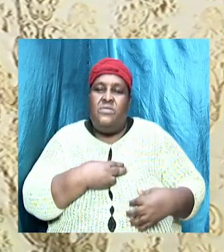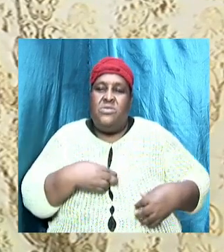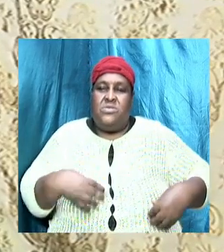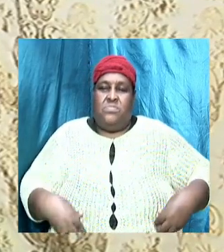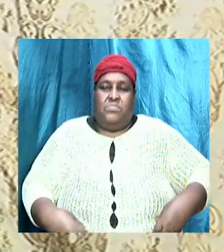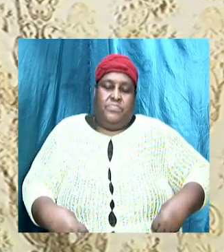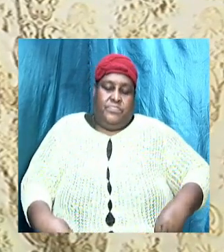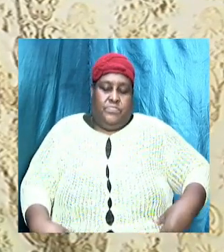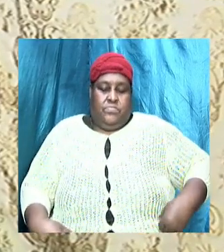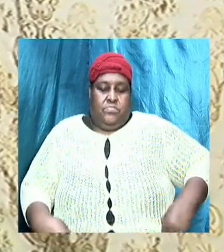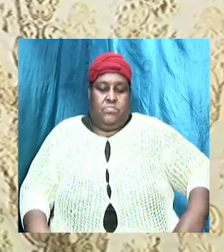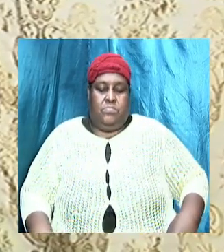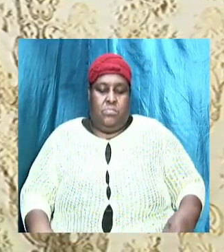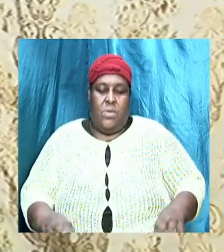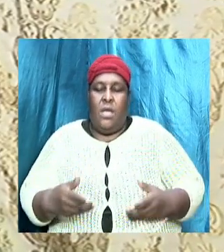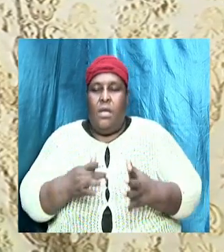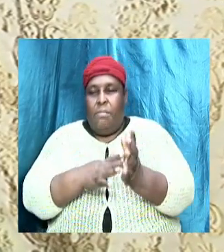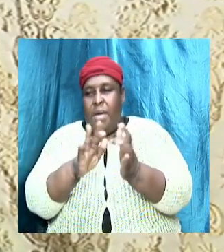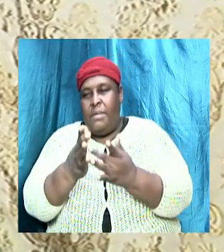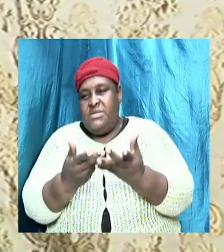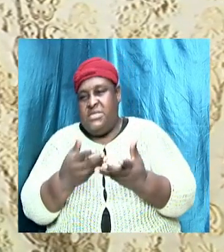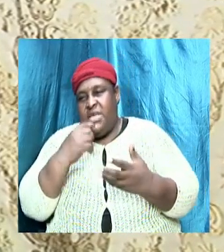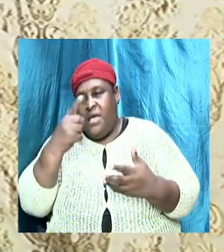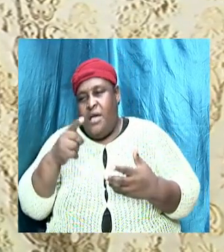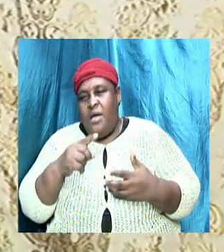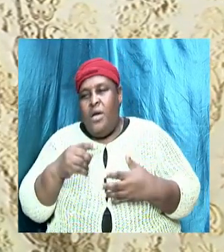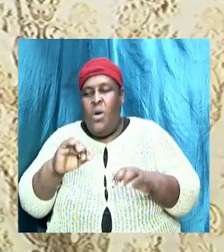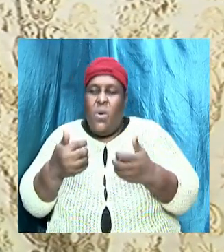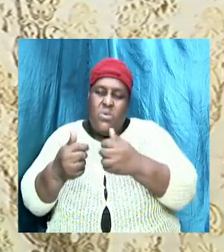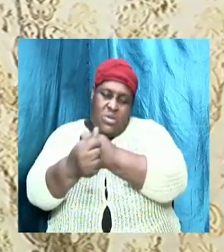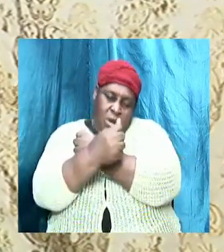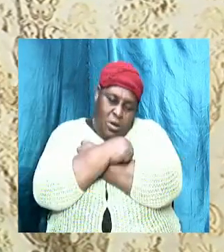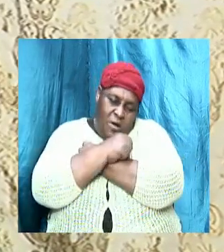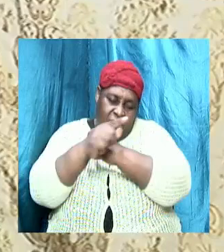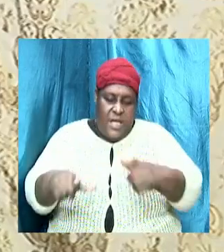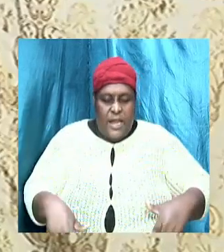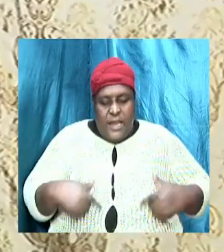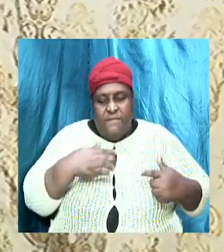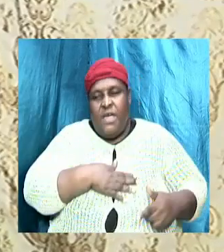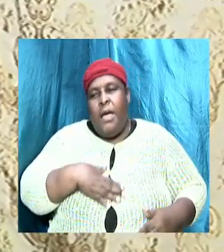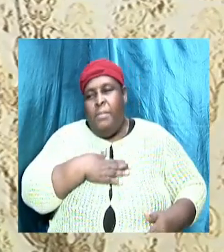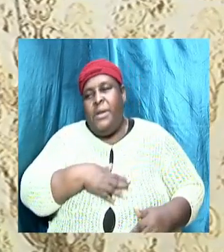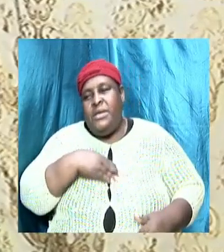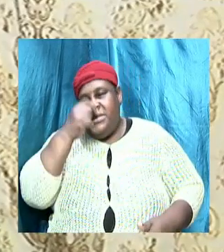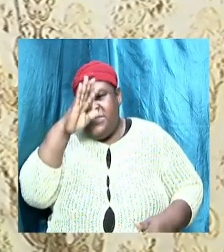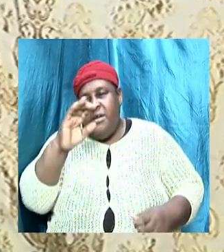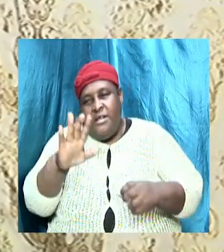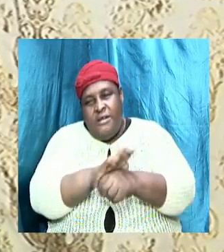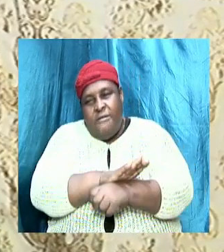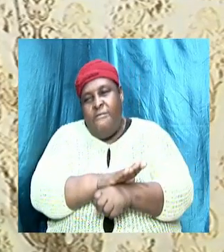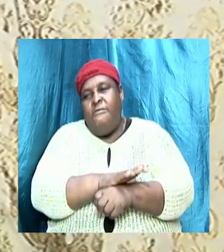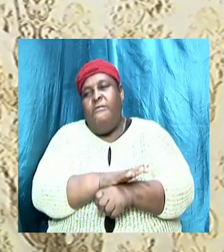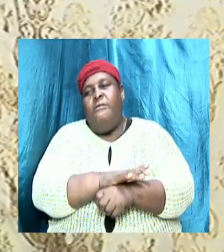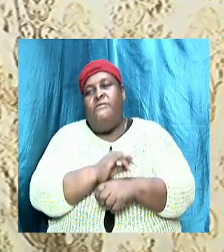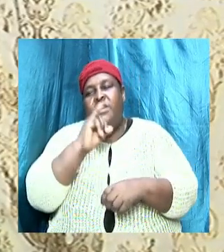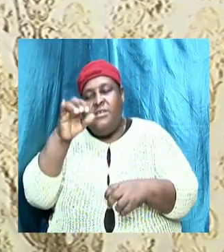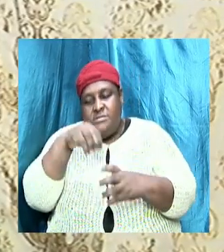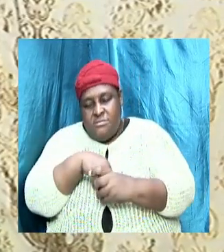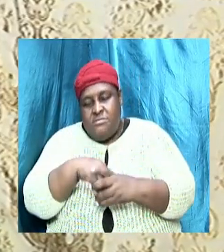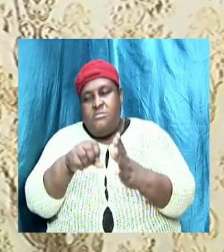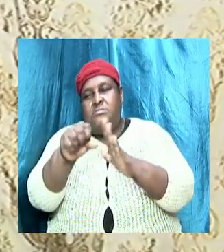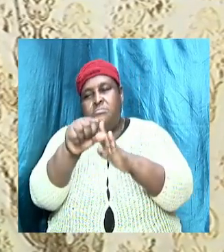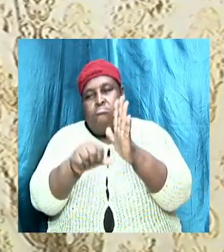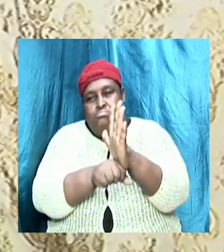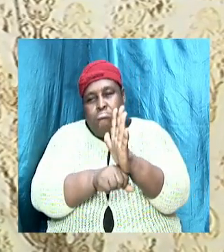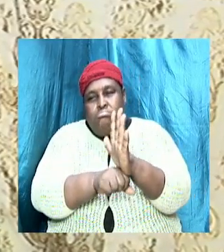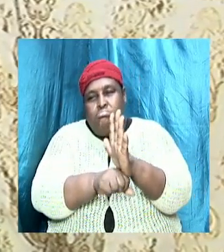tells us about it. If it's how to love, how to live, to please God, enough is in the scriptures. Amen. For